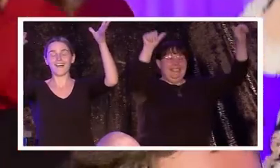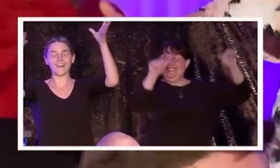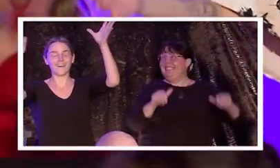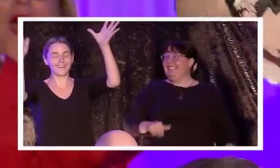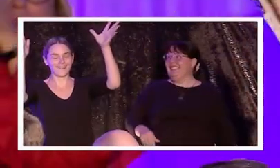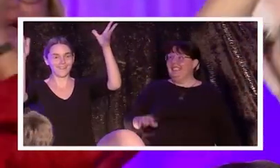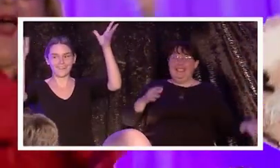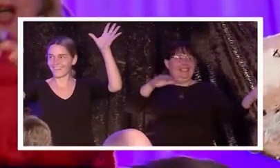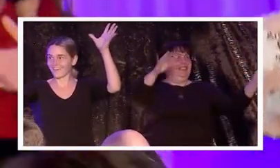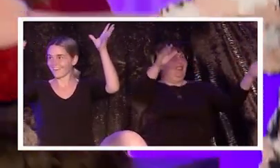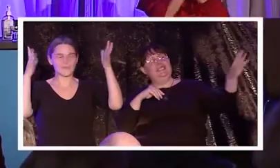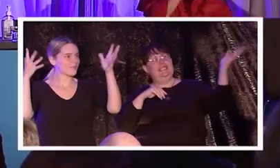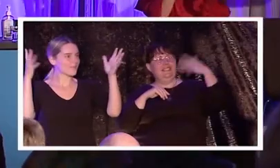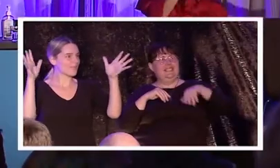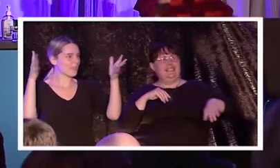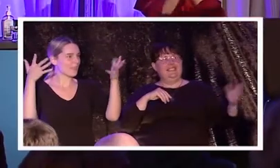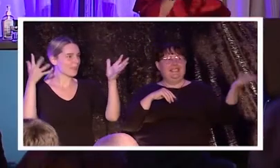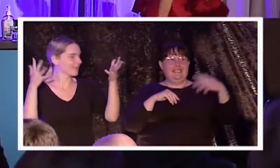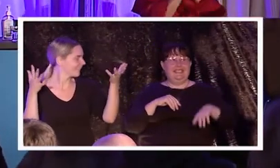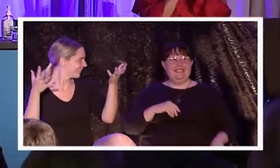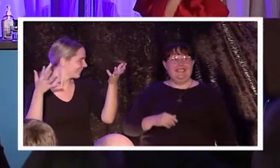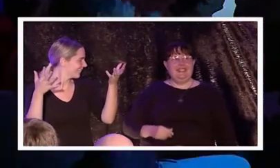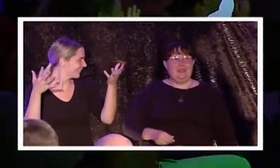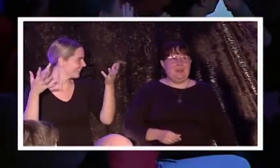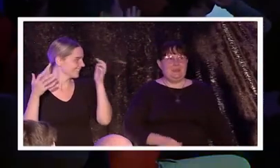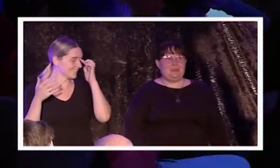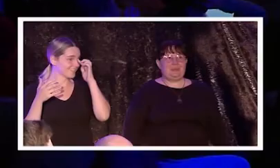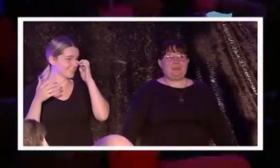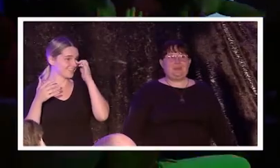What?! What?! What?! What the hell?!